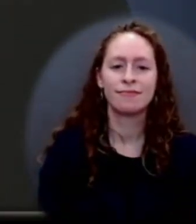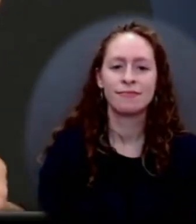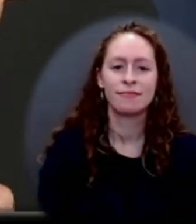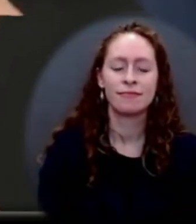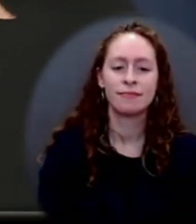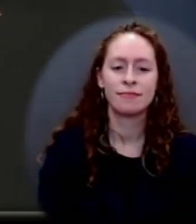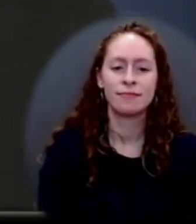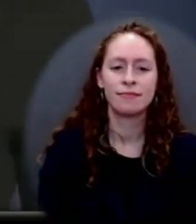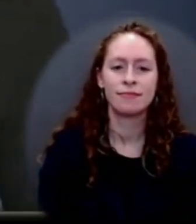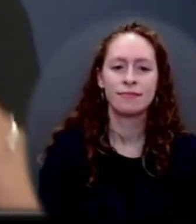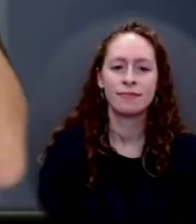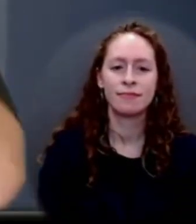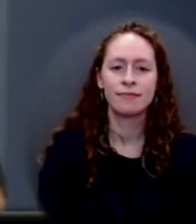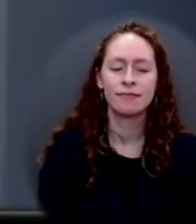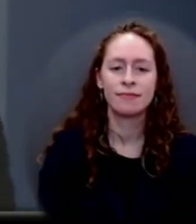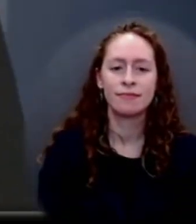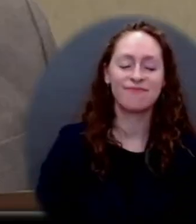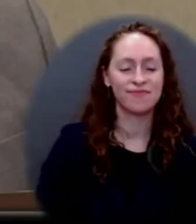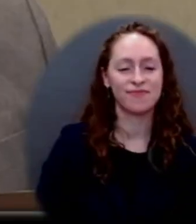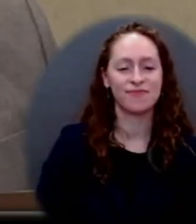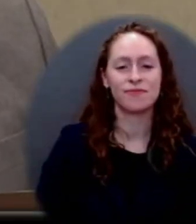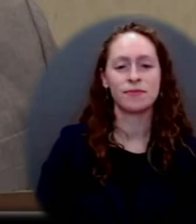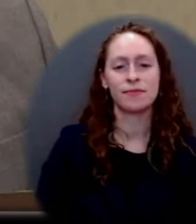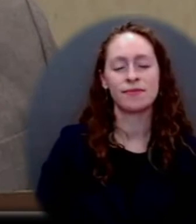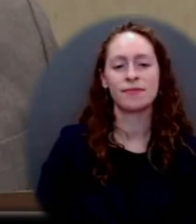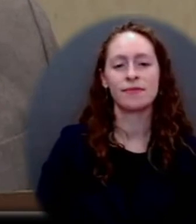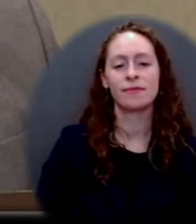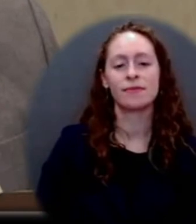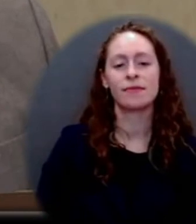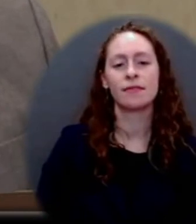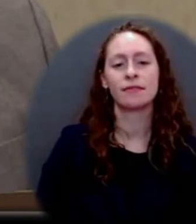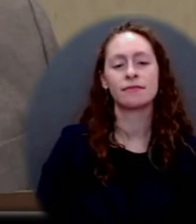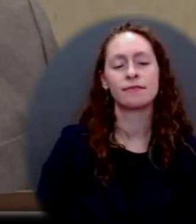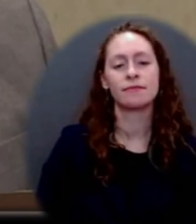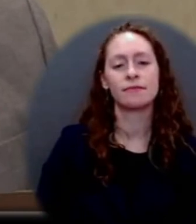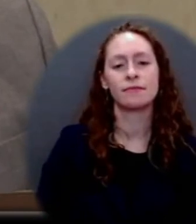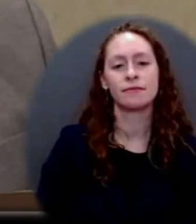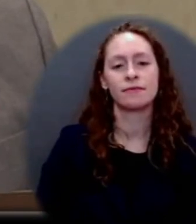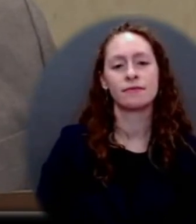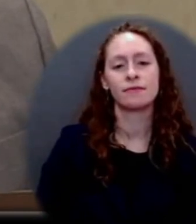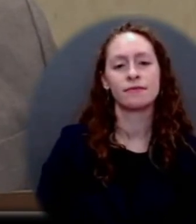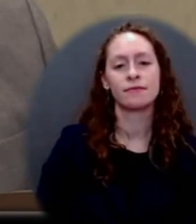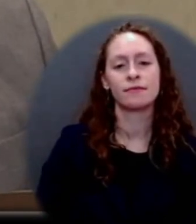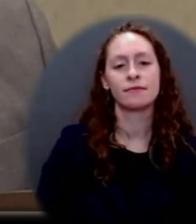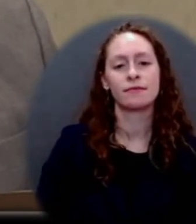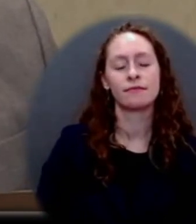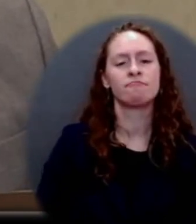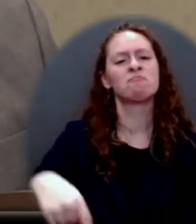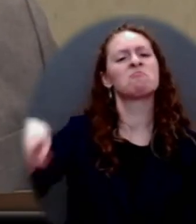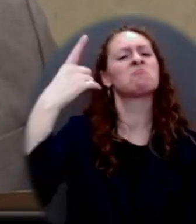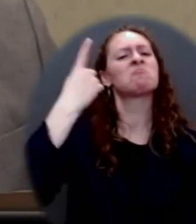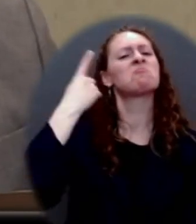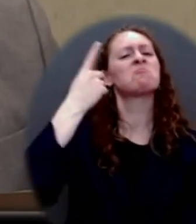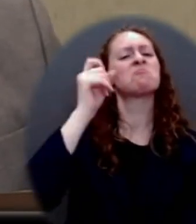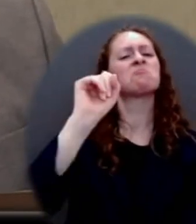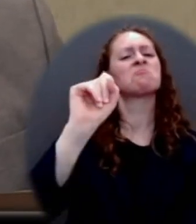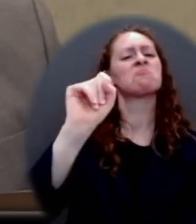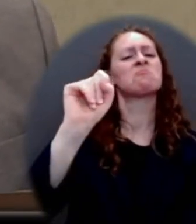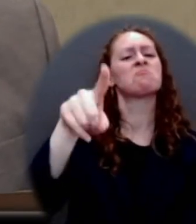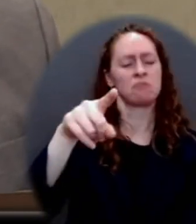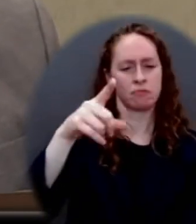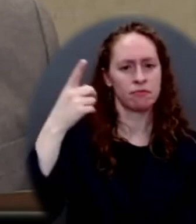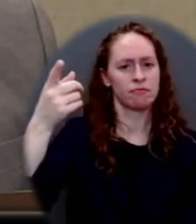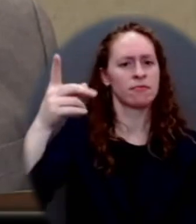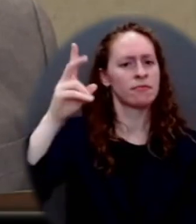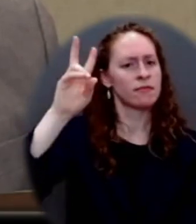there. It's a confusing pinpoint. Go ahead. The White House Labor Task Force, led by Vice President Harris, was supposed to release a